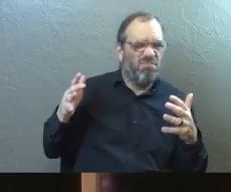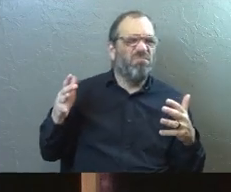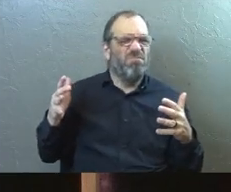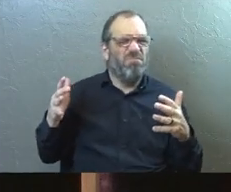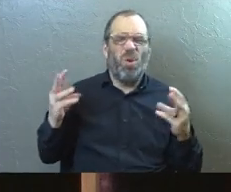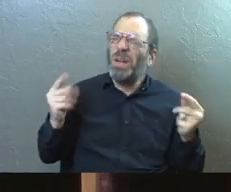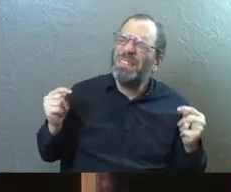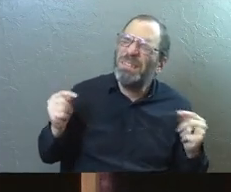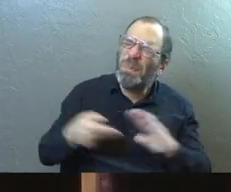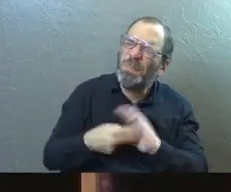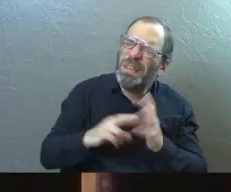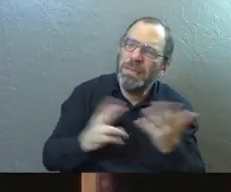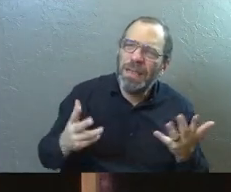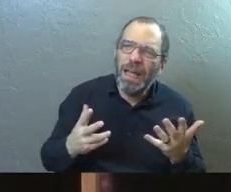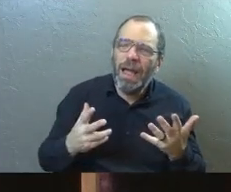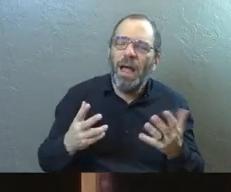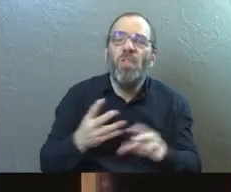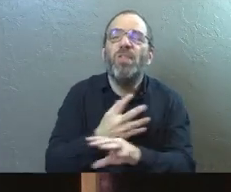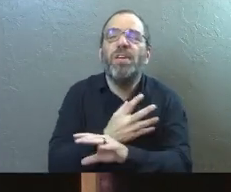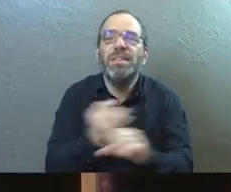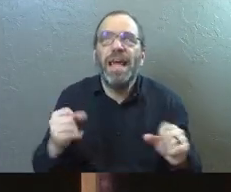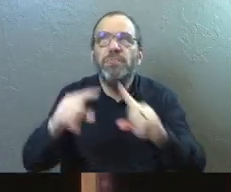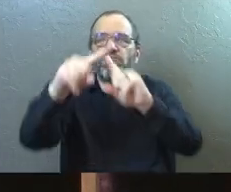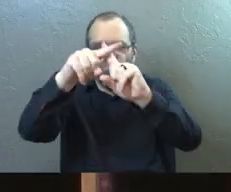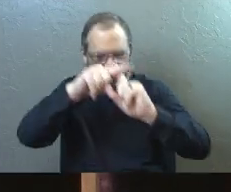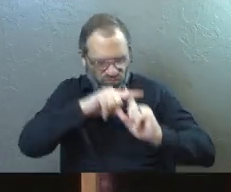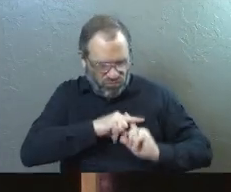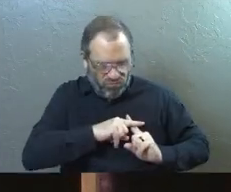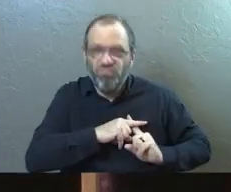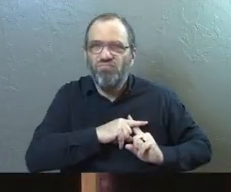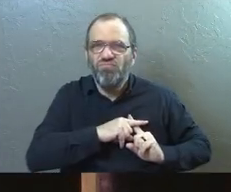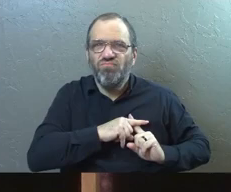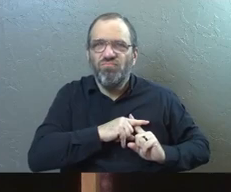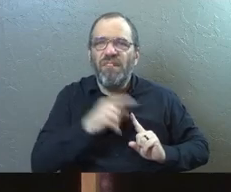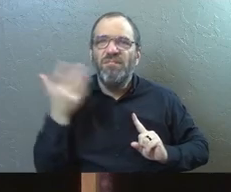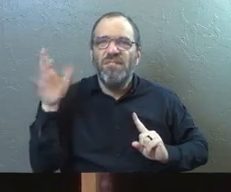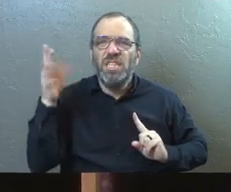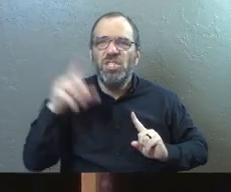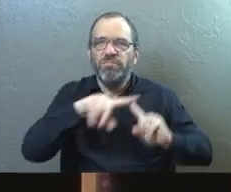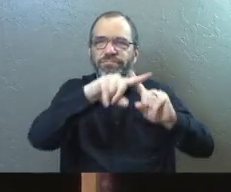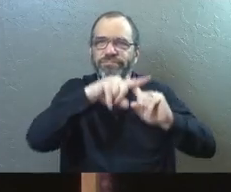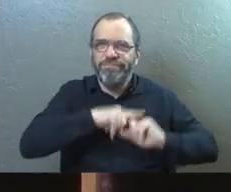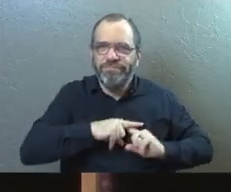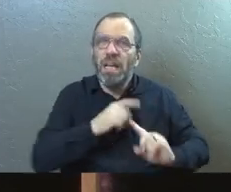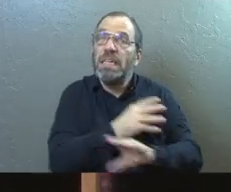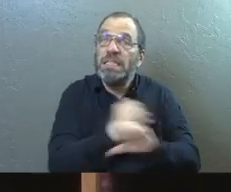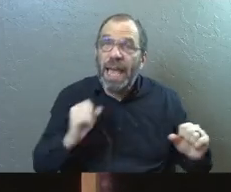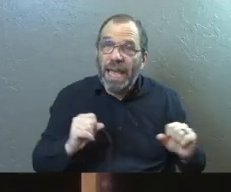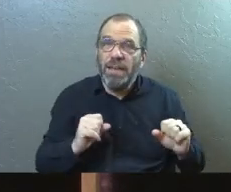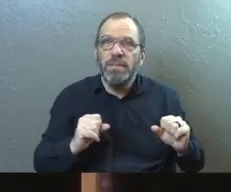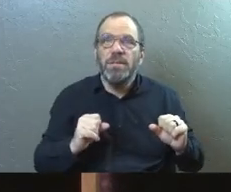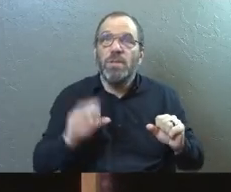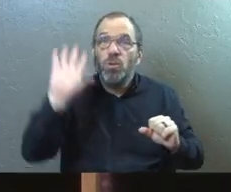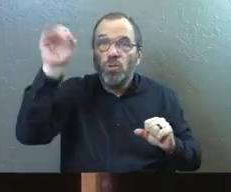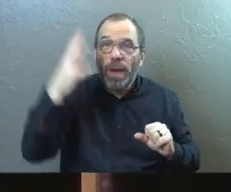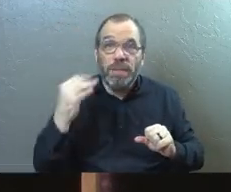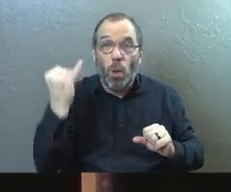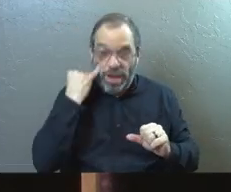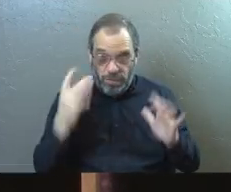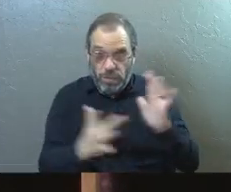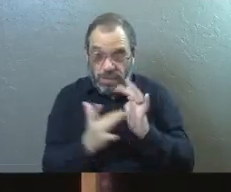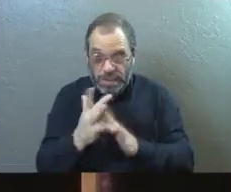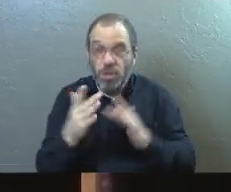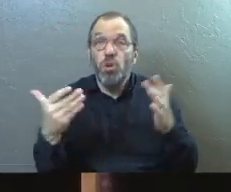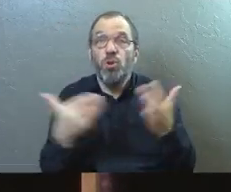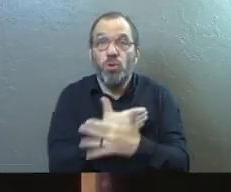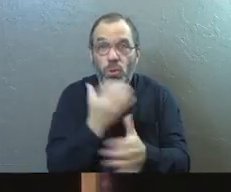mean by that? He means they're saved. He means they have grace. It means that if anyone is in Christ,